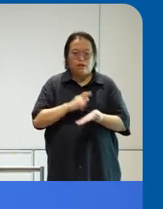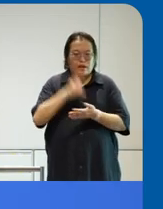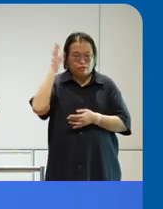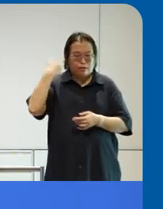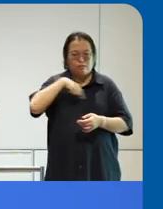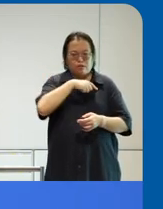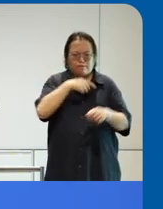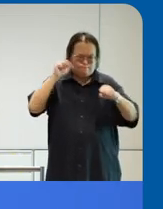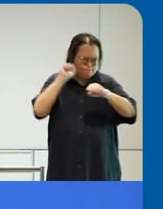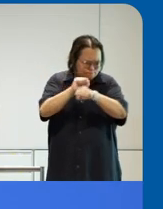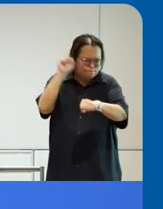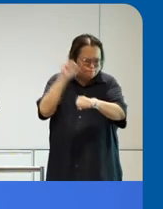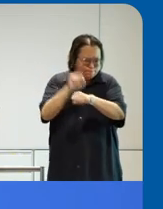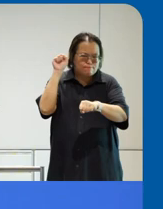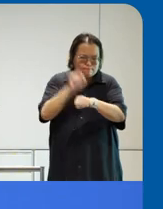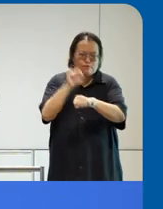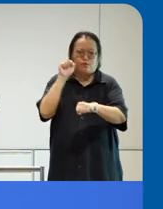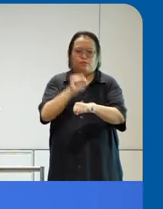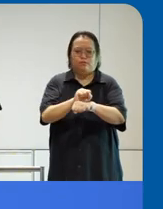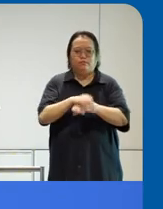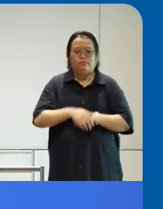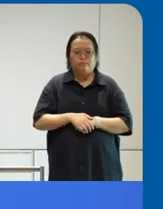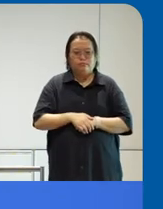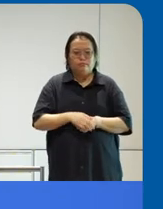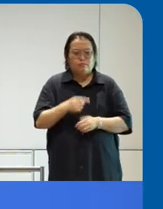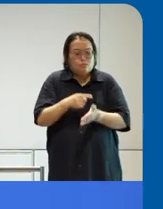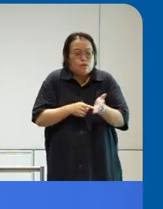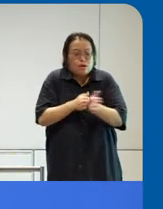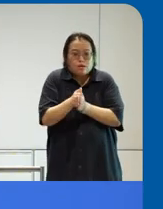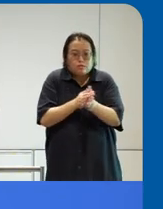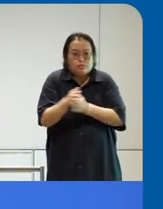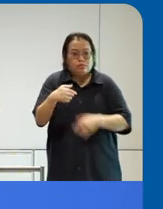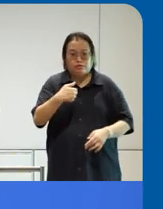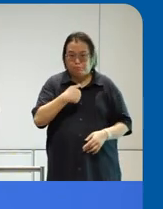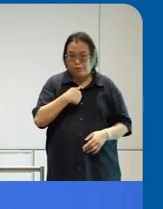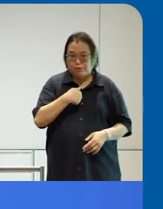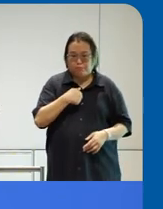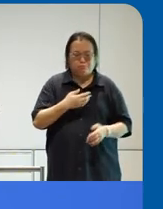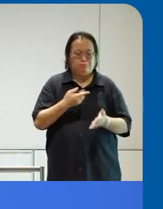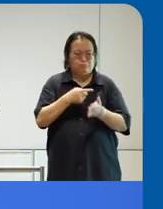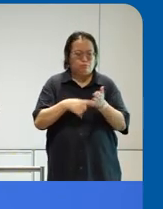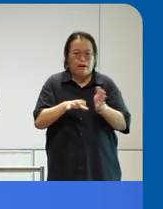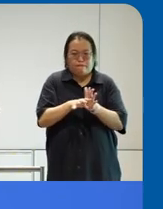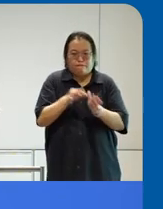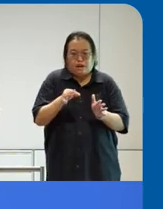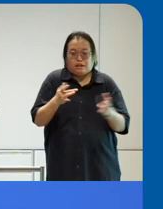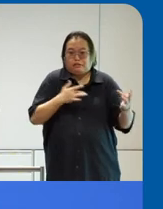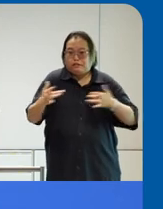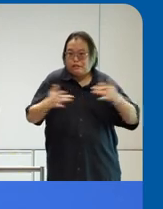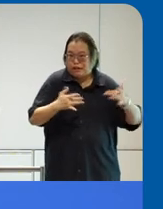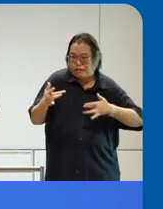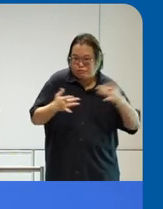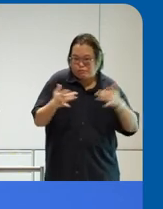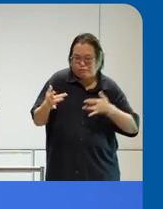accessibility initiatives. What really interests me about, and what I find really exciting, sort of, I have an engineering background,